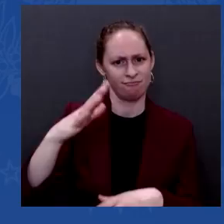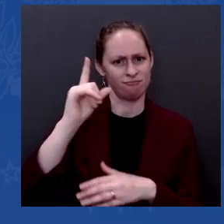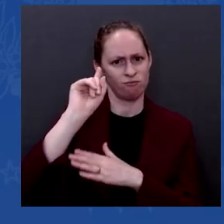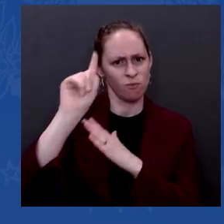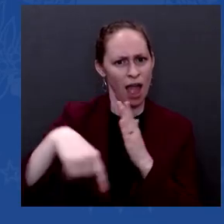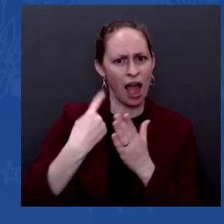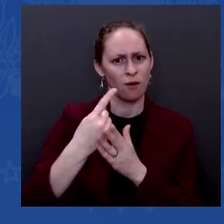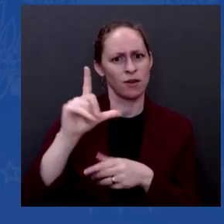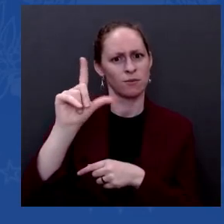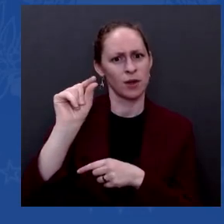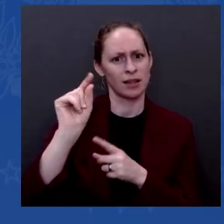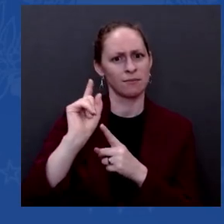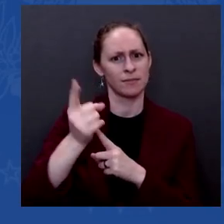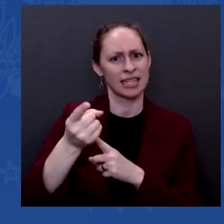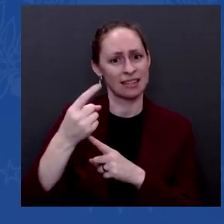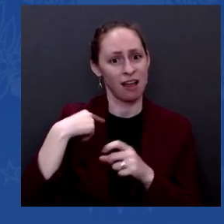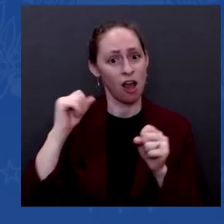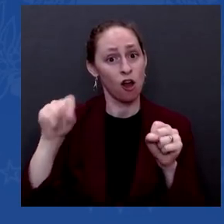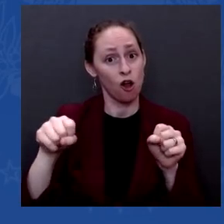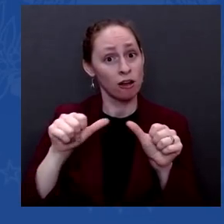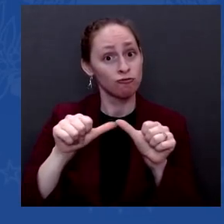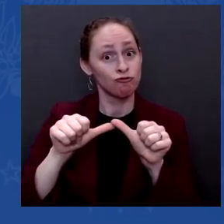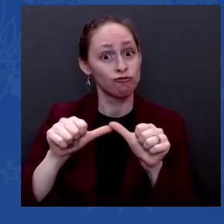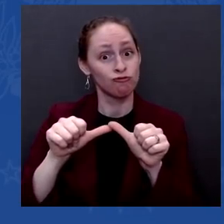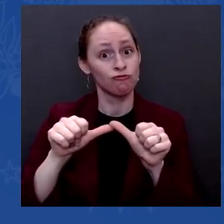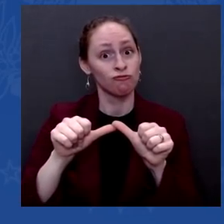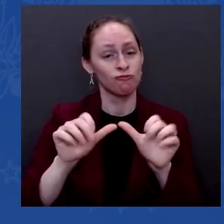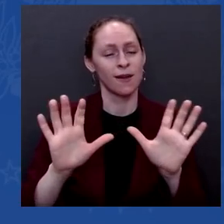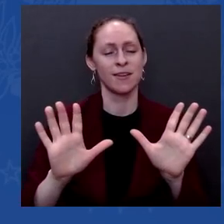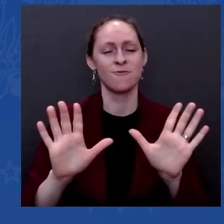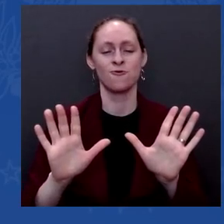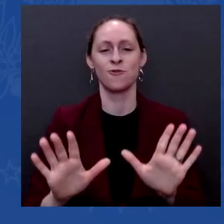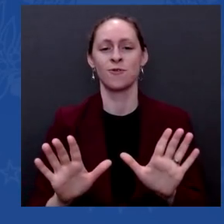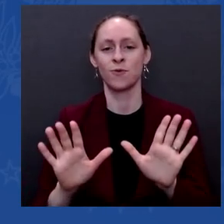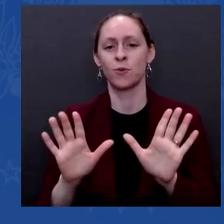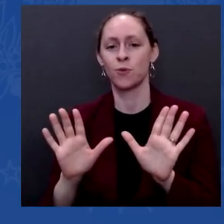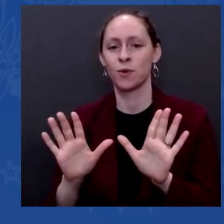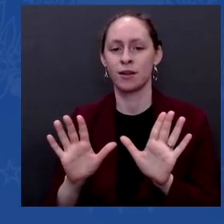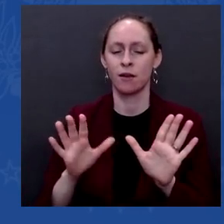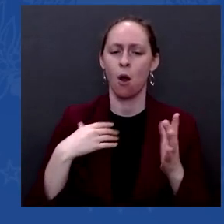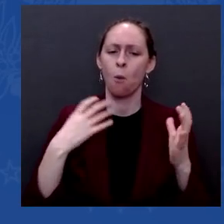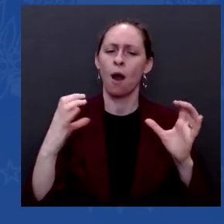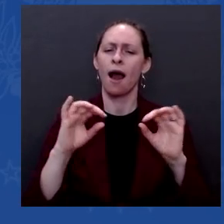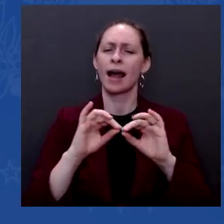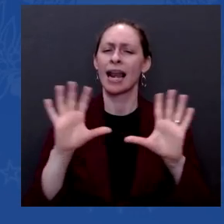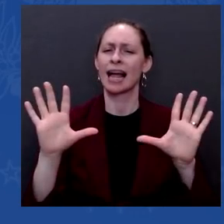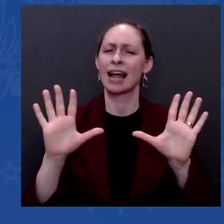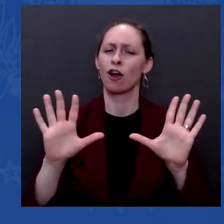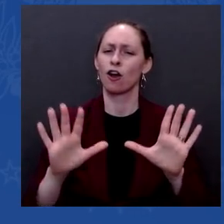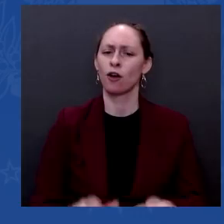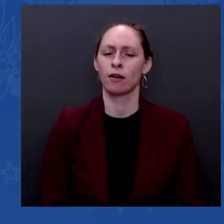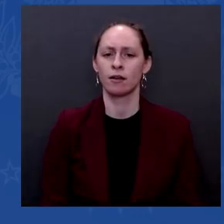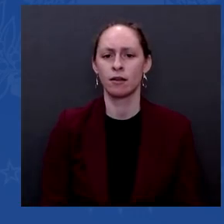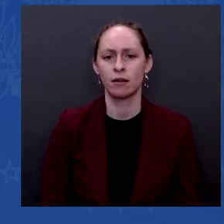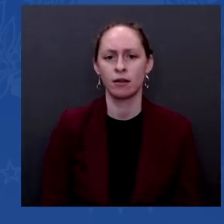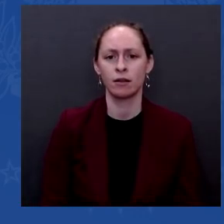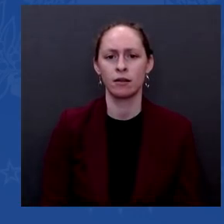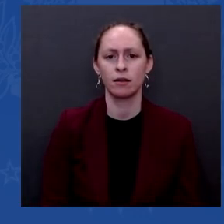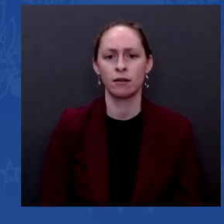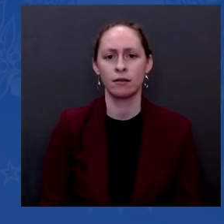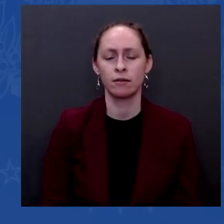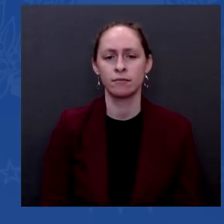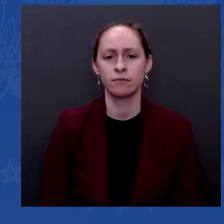what I'm going to go. Let me get let me get something straight here. How long are you guys ready to go? You want to go for another hour or two?